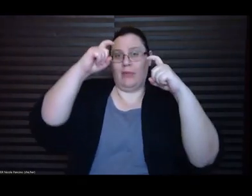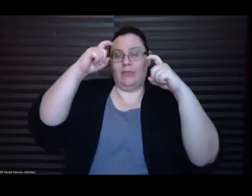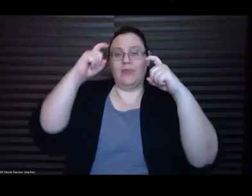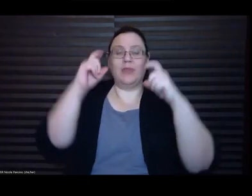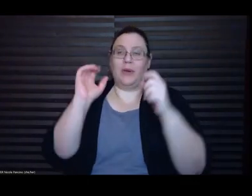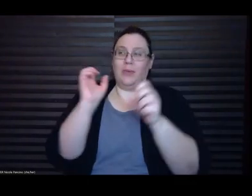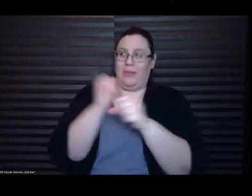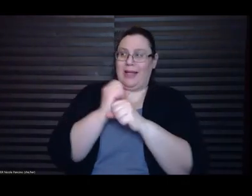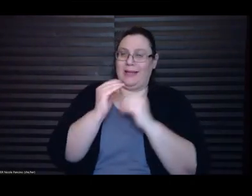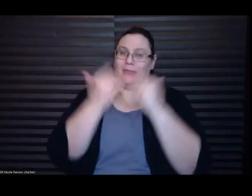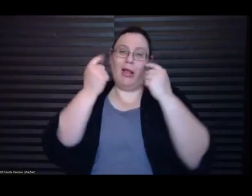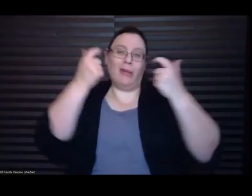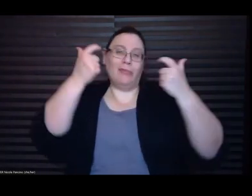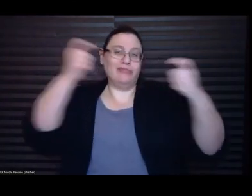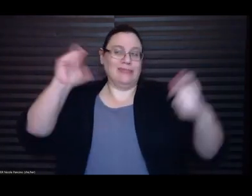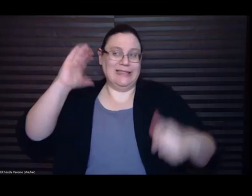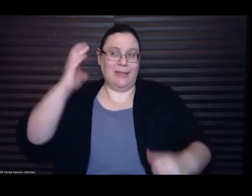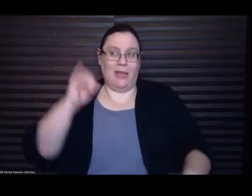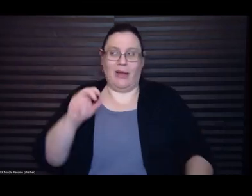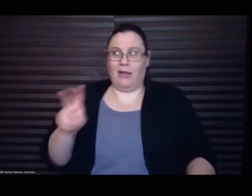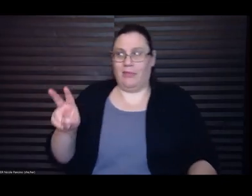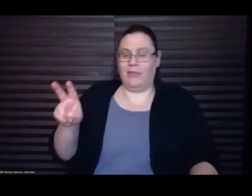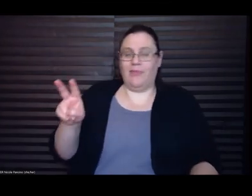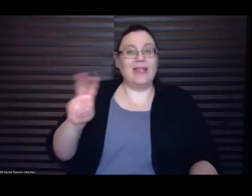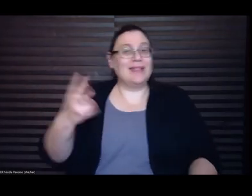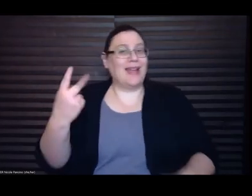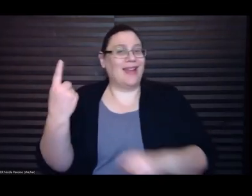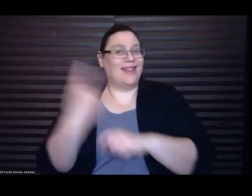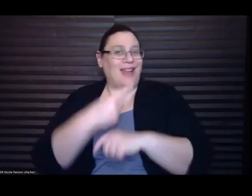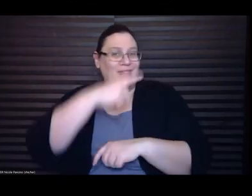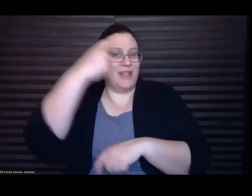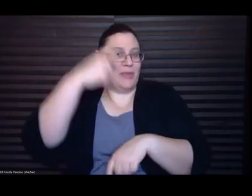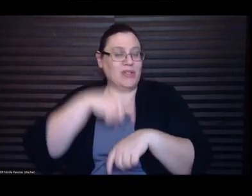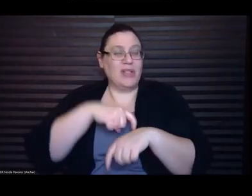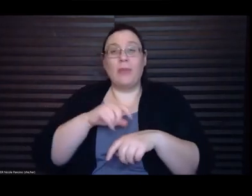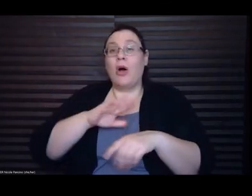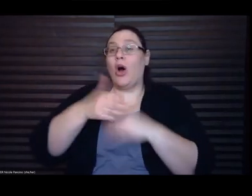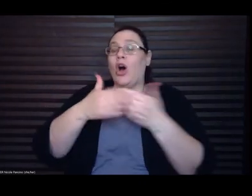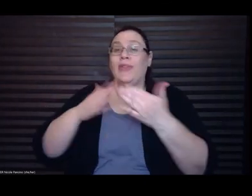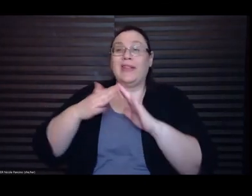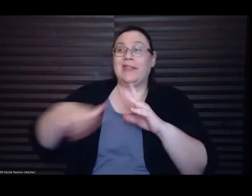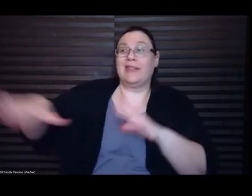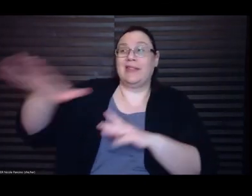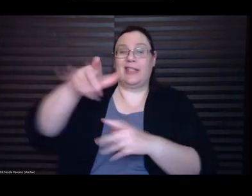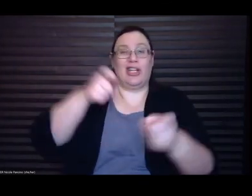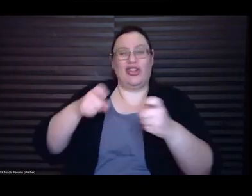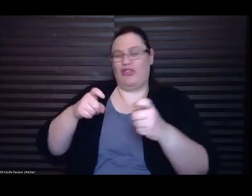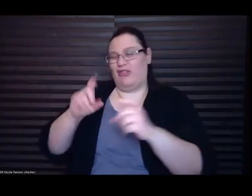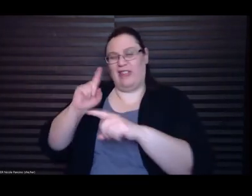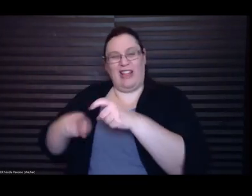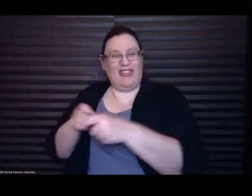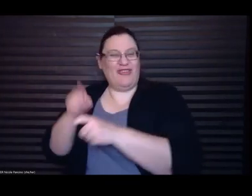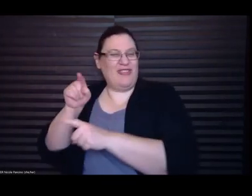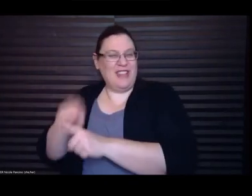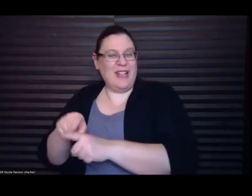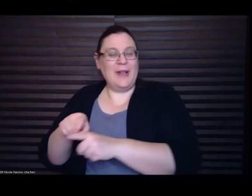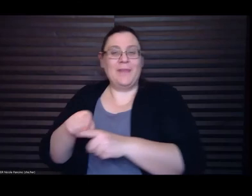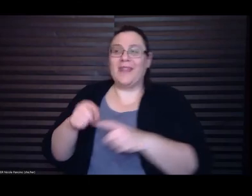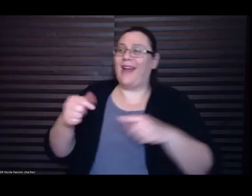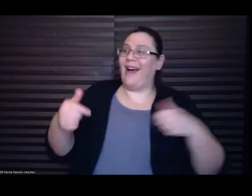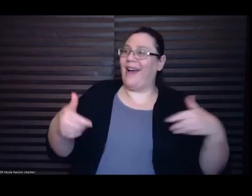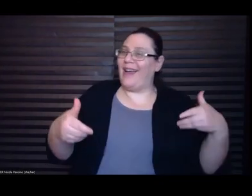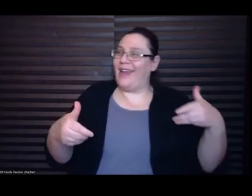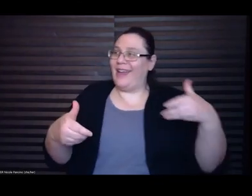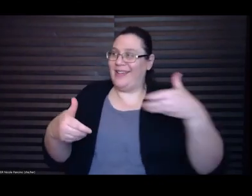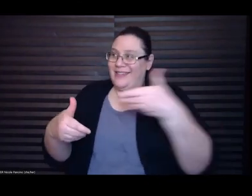and all the city's powers have no sway over him. I reach for his hand, trying not to swallow my tongue, and something feels strange. Of course there are